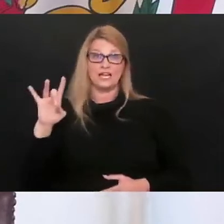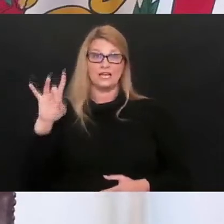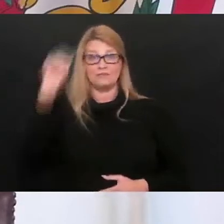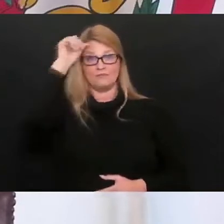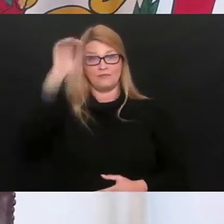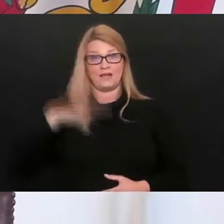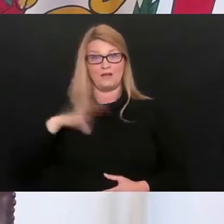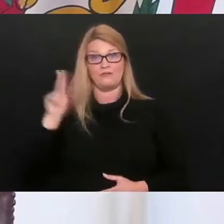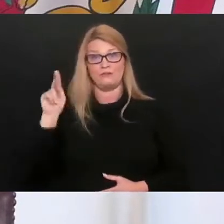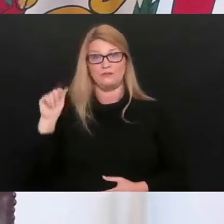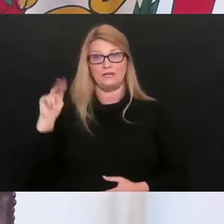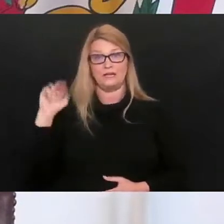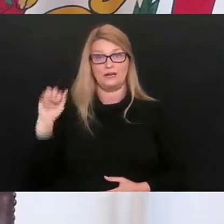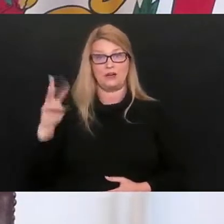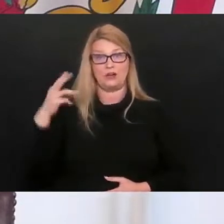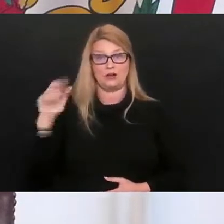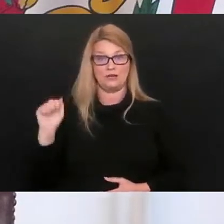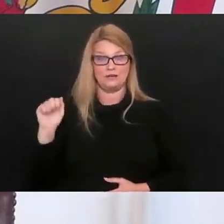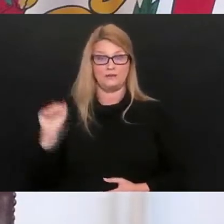male from Kanawha County.